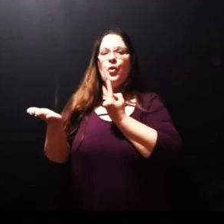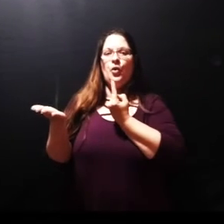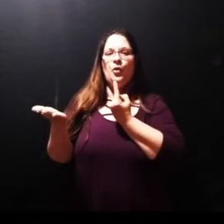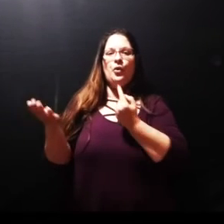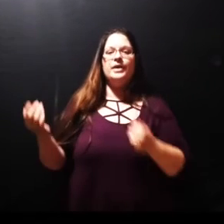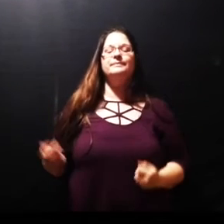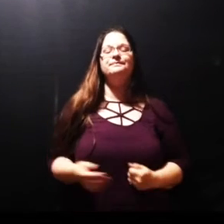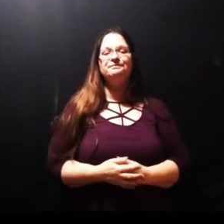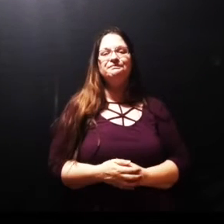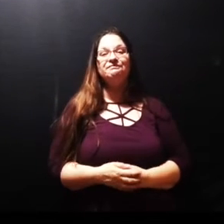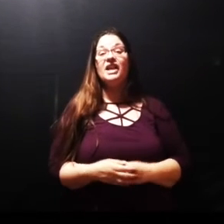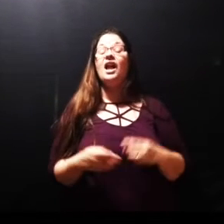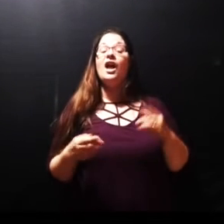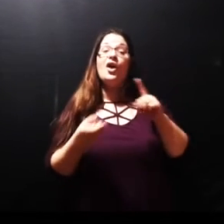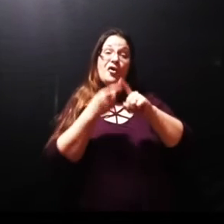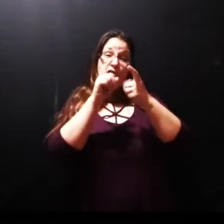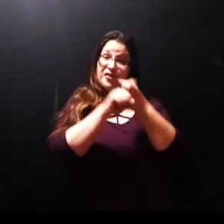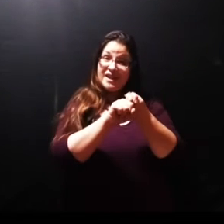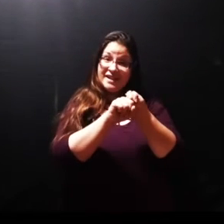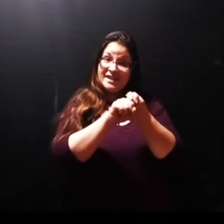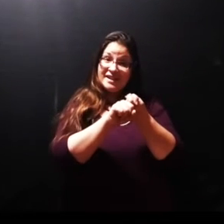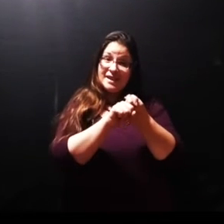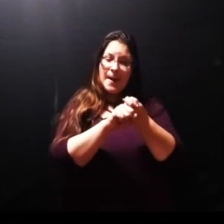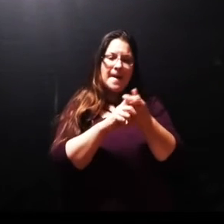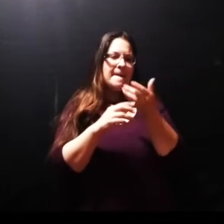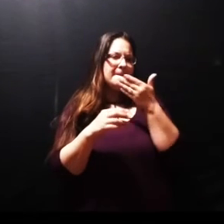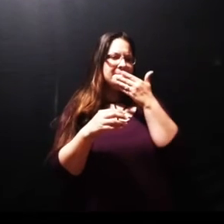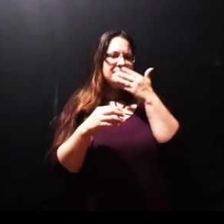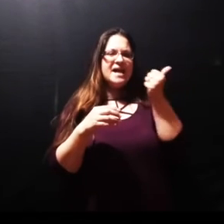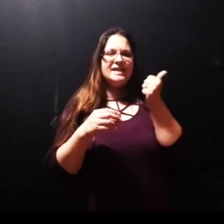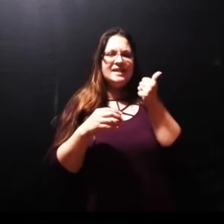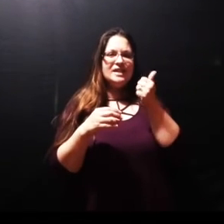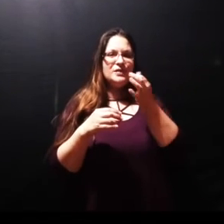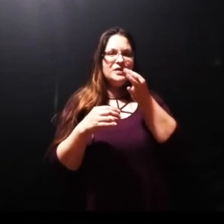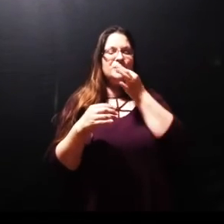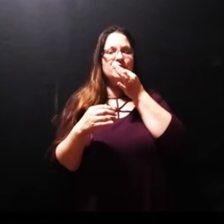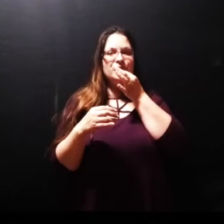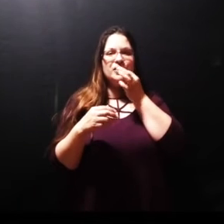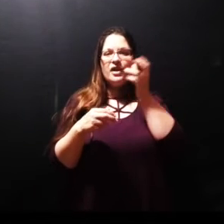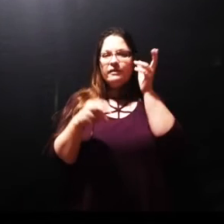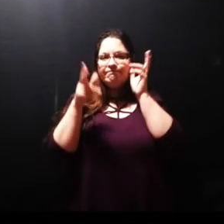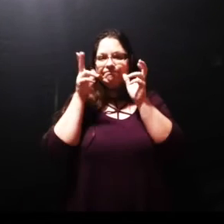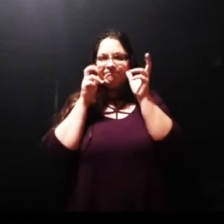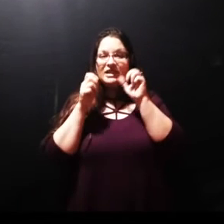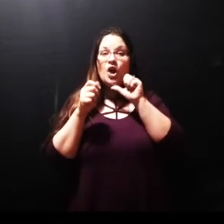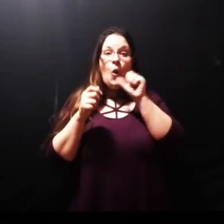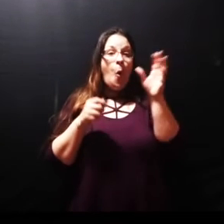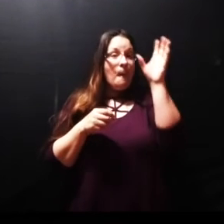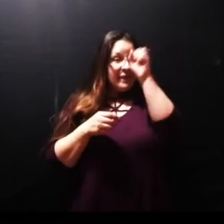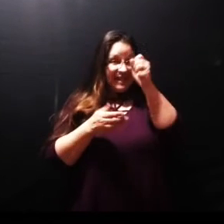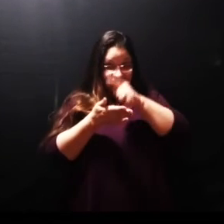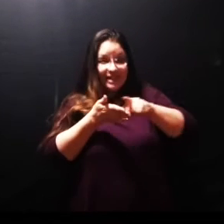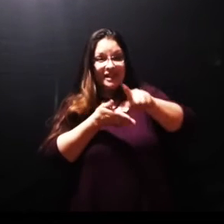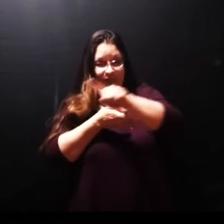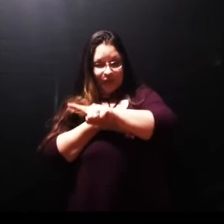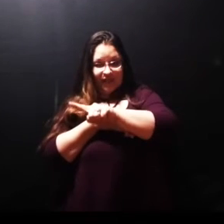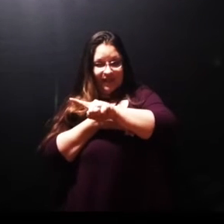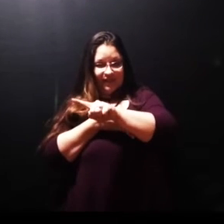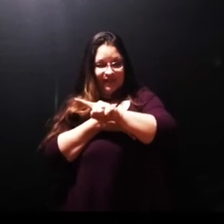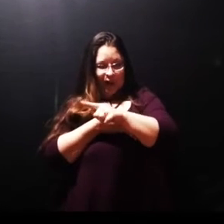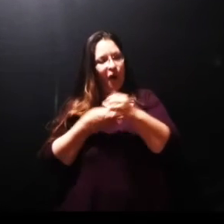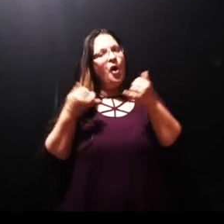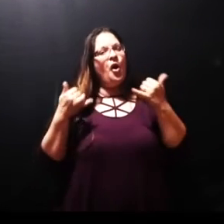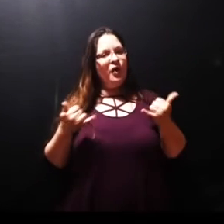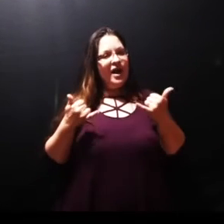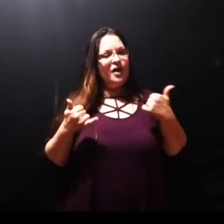well friends the best is yet to come in this sermon don't miss next week don't miss the next one but as we end it